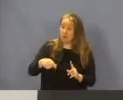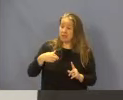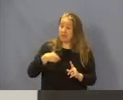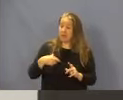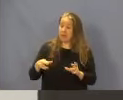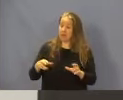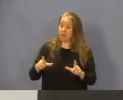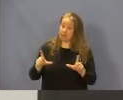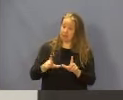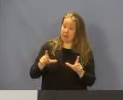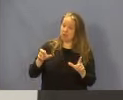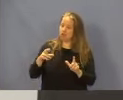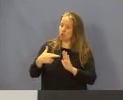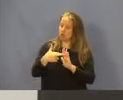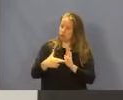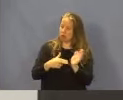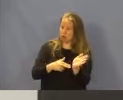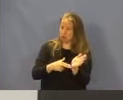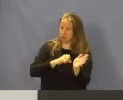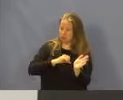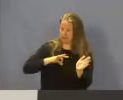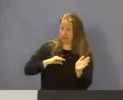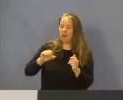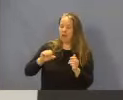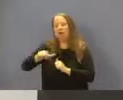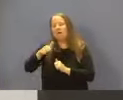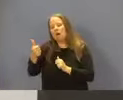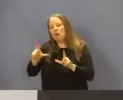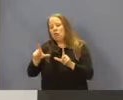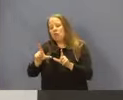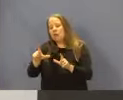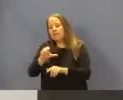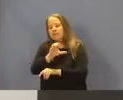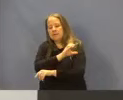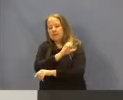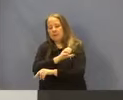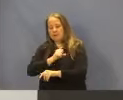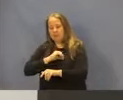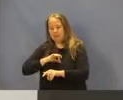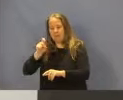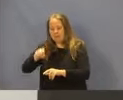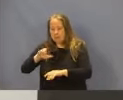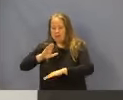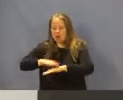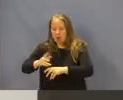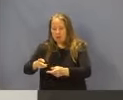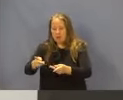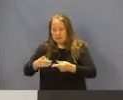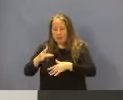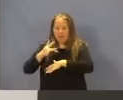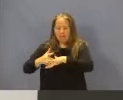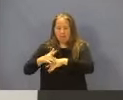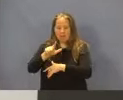licensed nursing staff and other licensed clinical clinical staff on-site and available